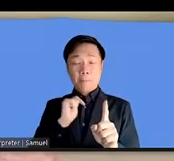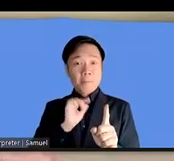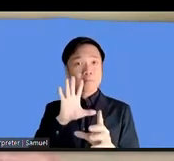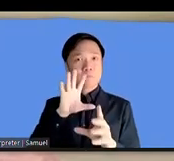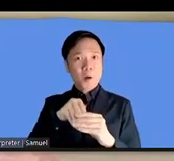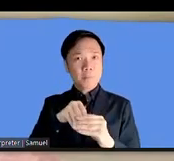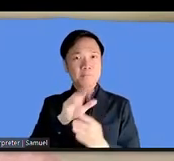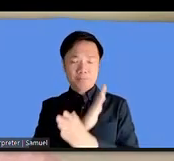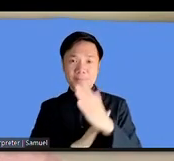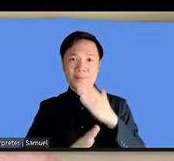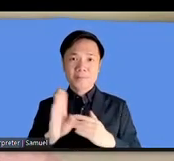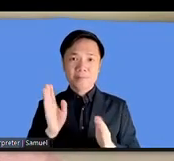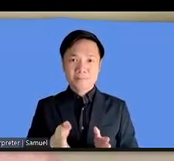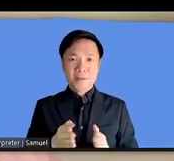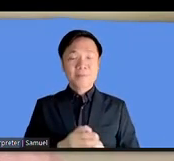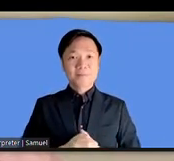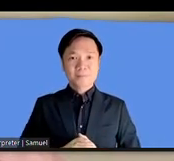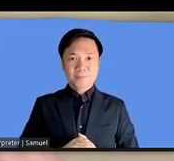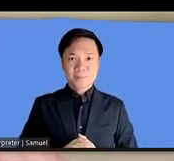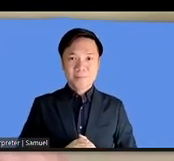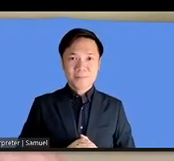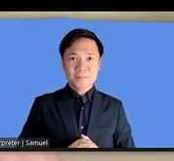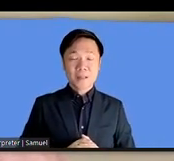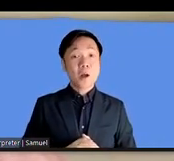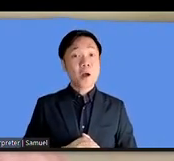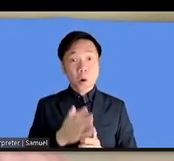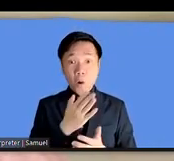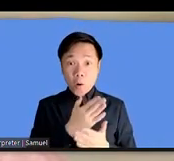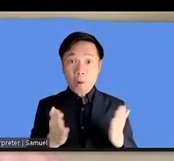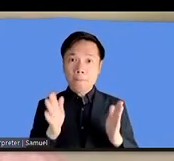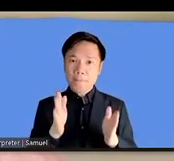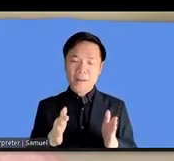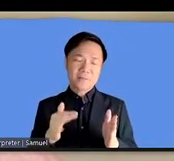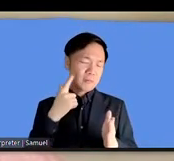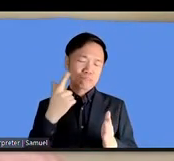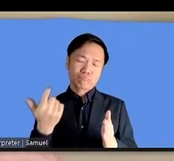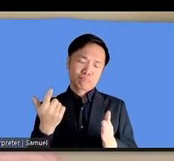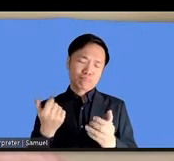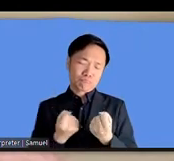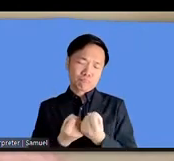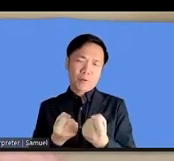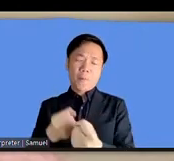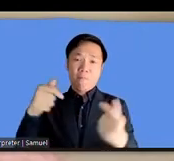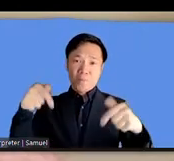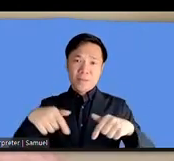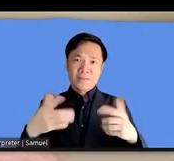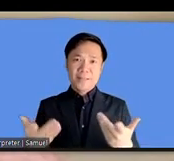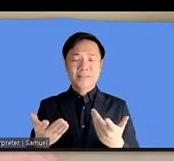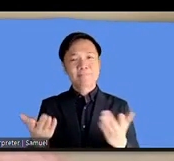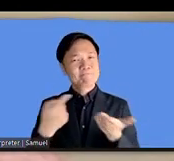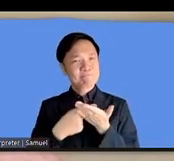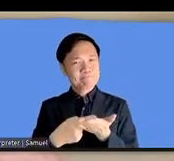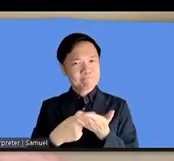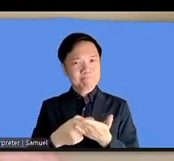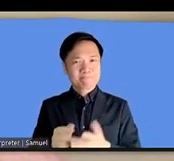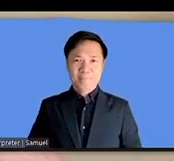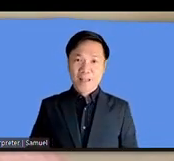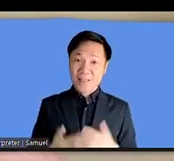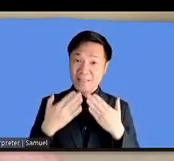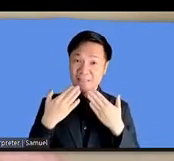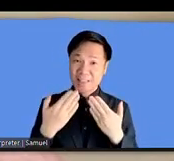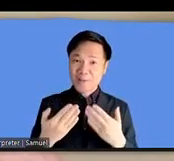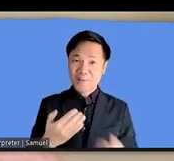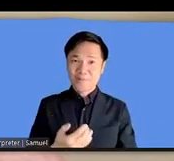as i often say come forward and contribute into the discussions i am really grateful and i